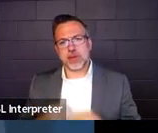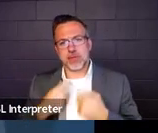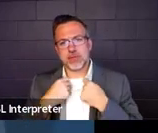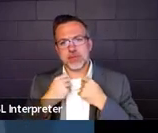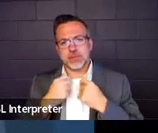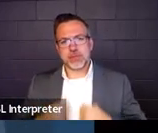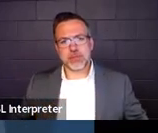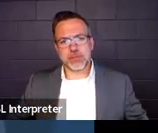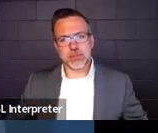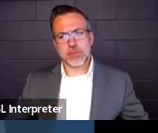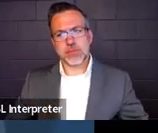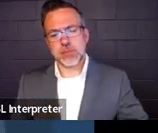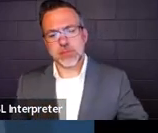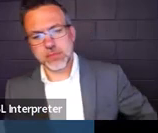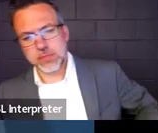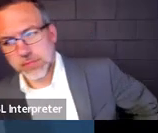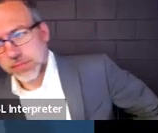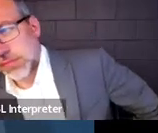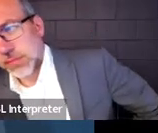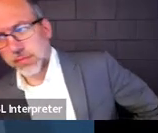So this is just